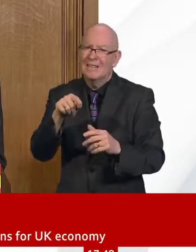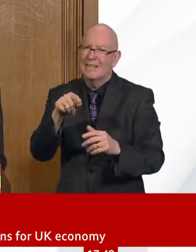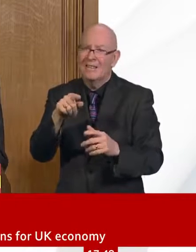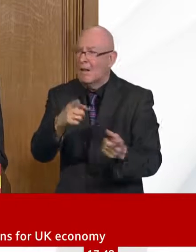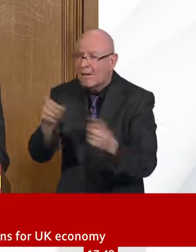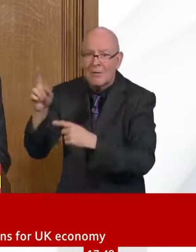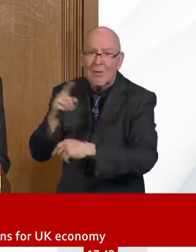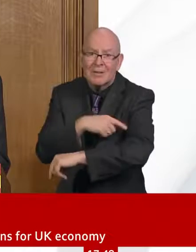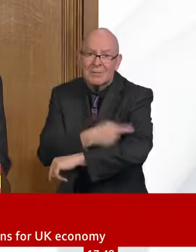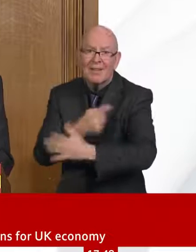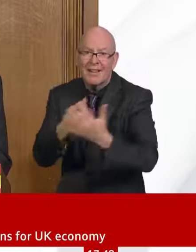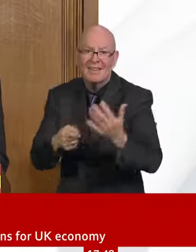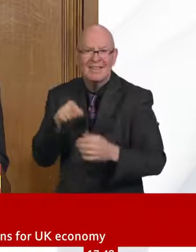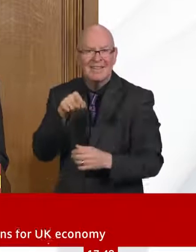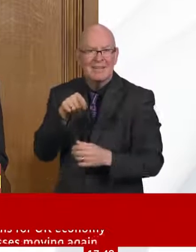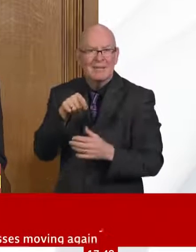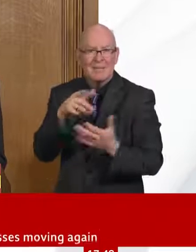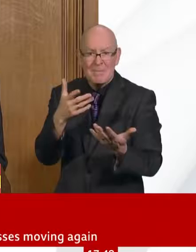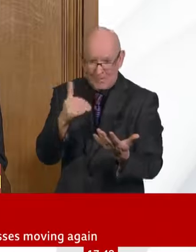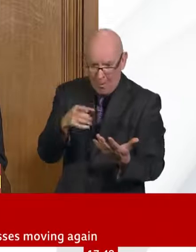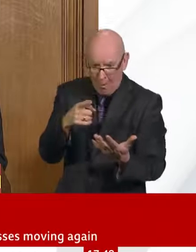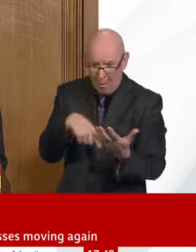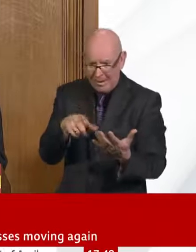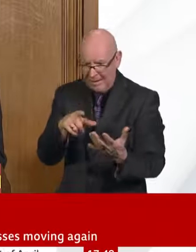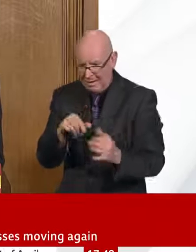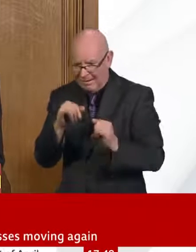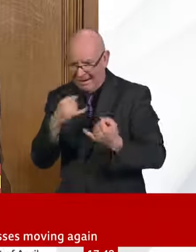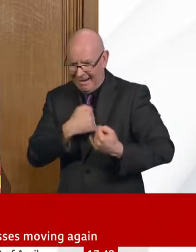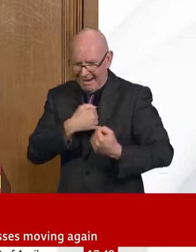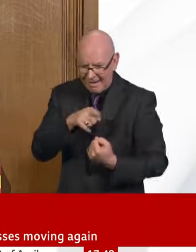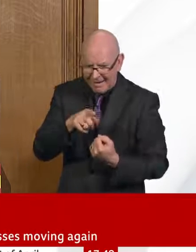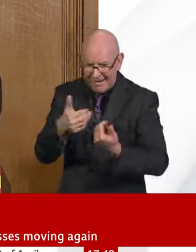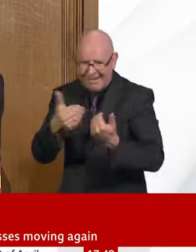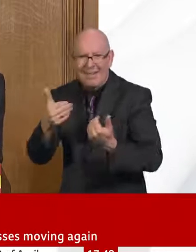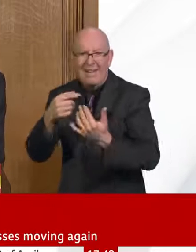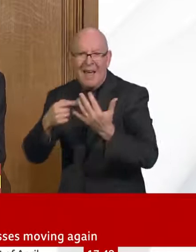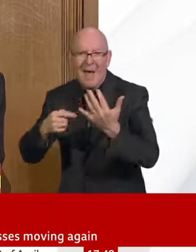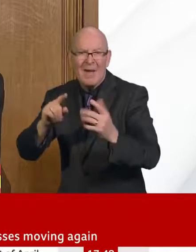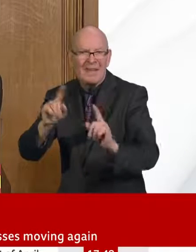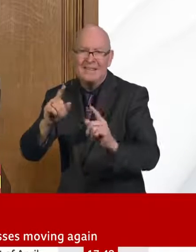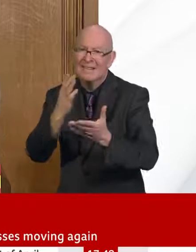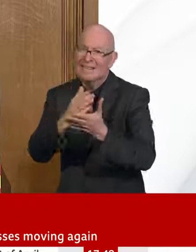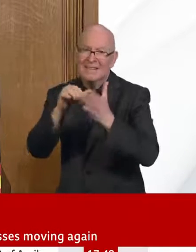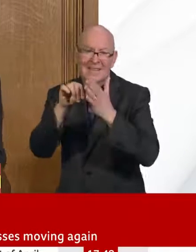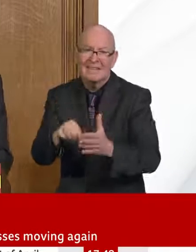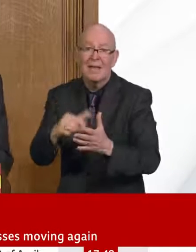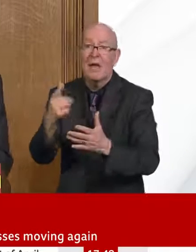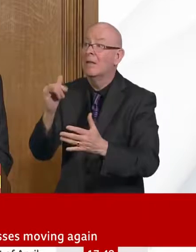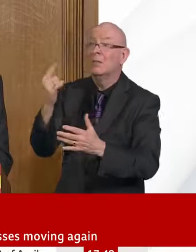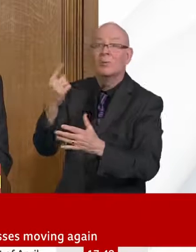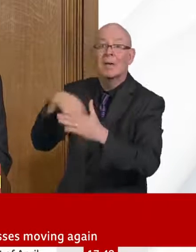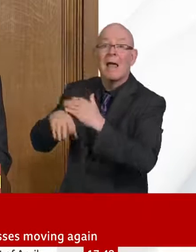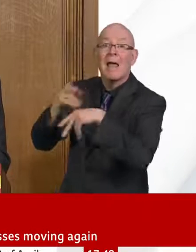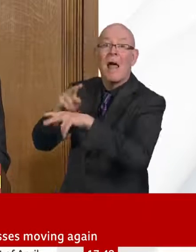the whole one of the purposes of ensuring that the NHS capacity always stays ahead, not just in the ITU beds, but actually in the